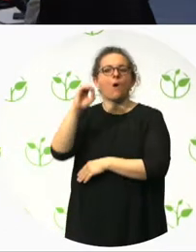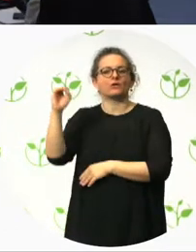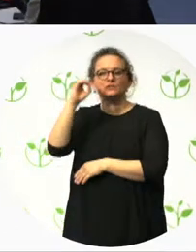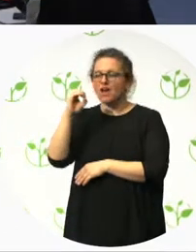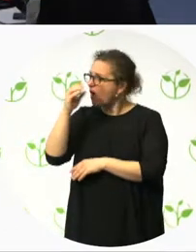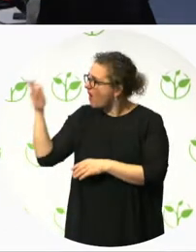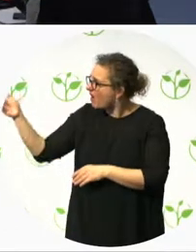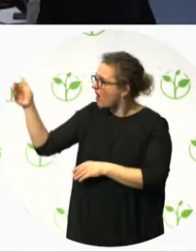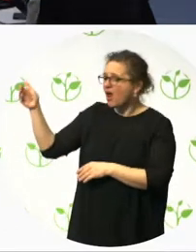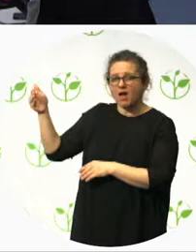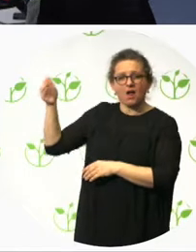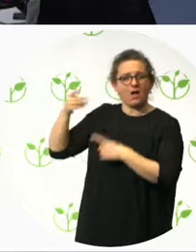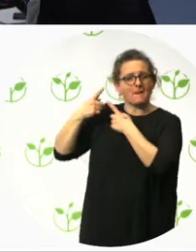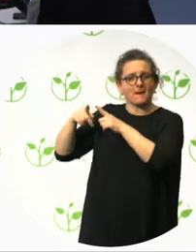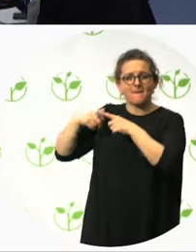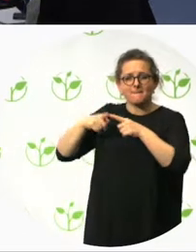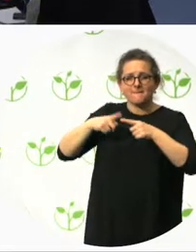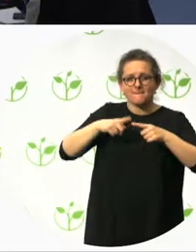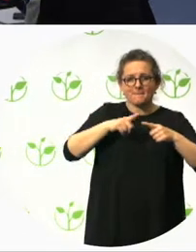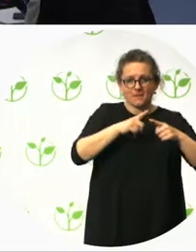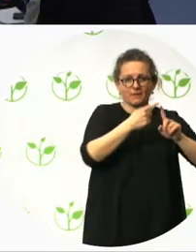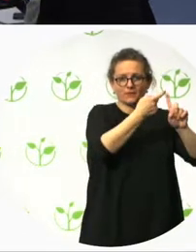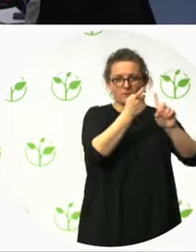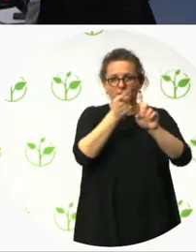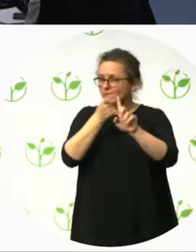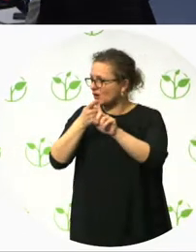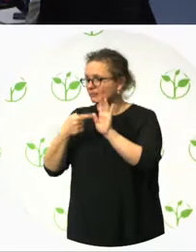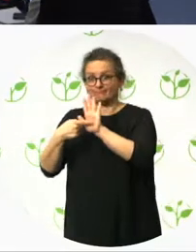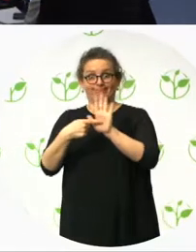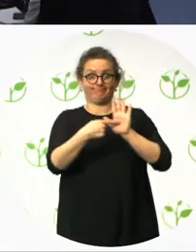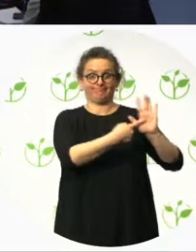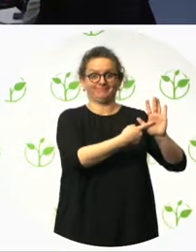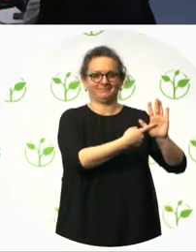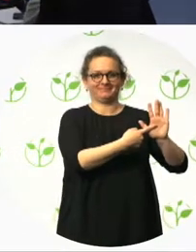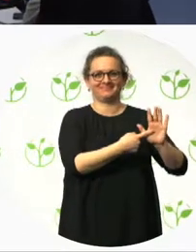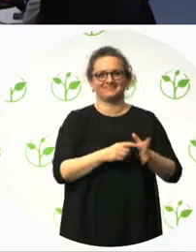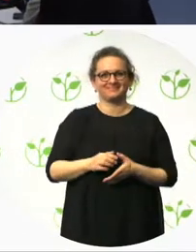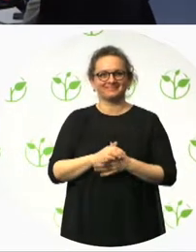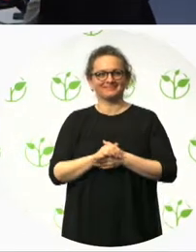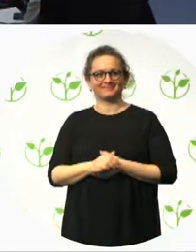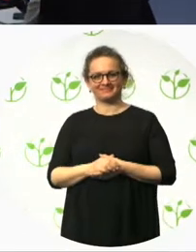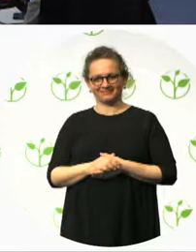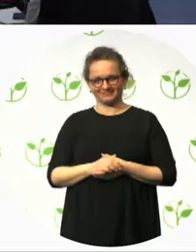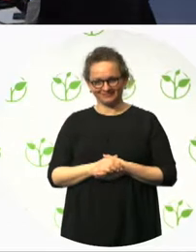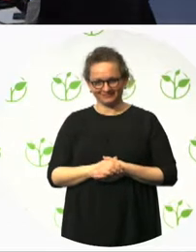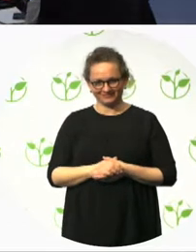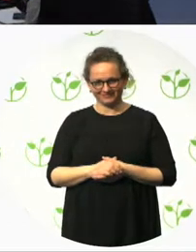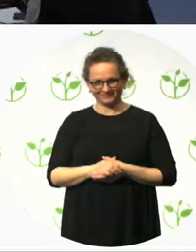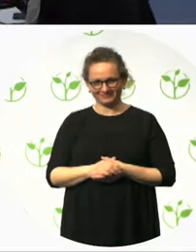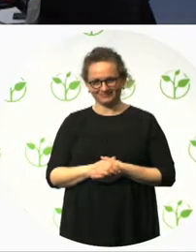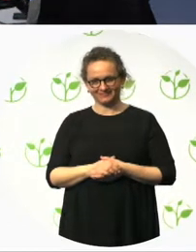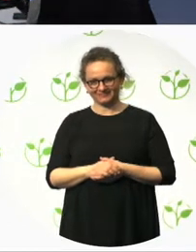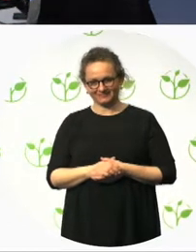on our panel here today. So, Anne-Marit Sabon the first appointed health and social ombudsperson